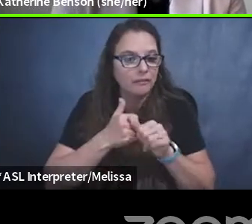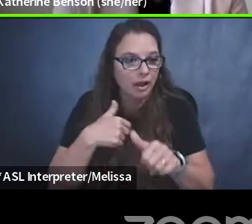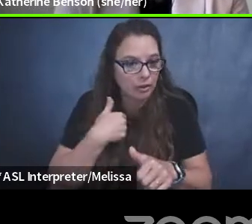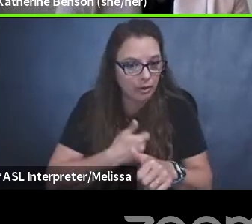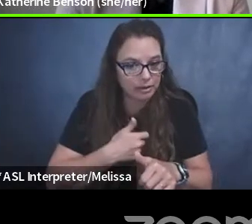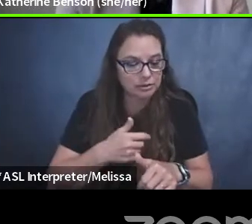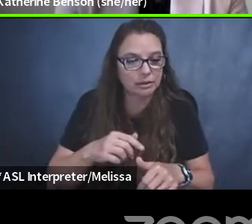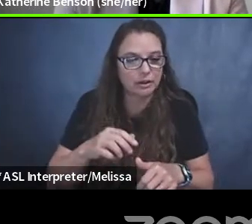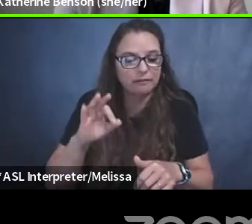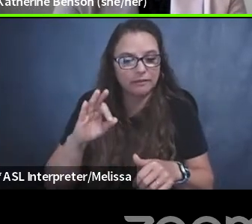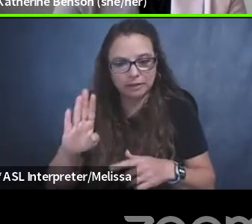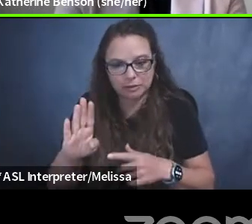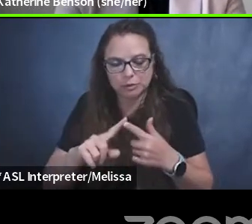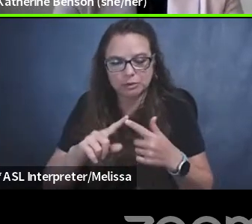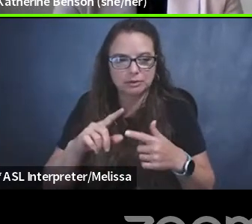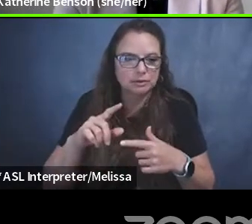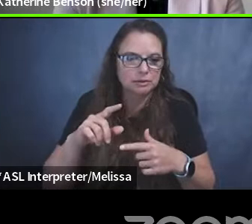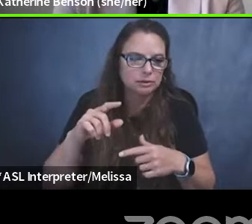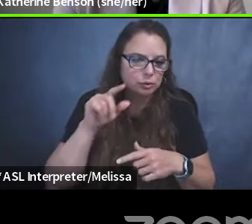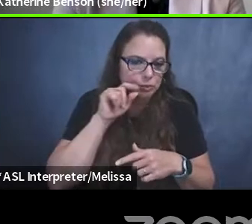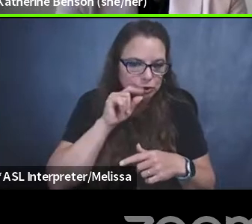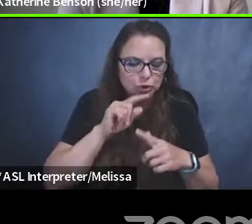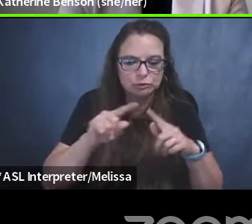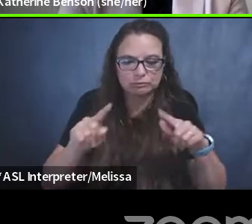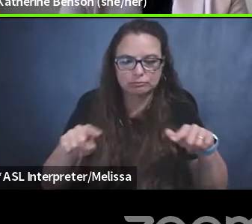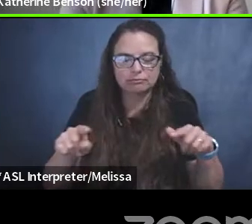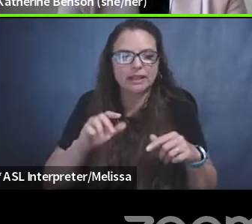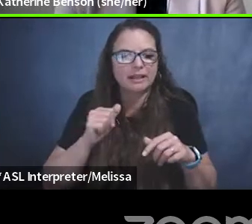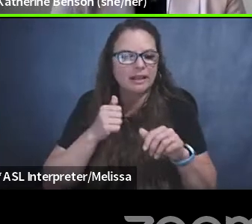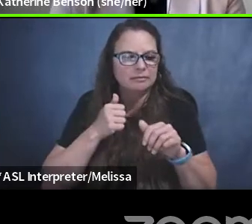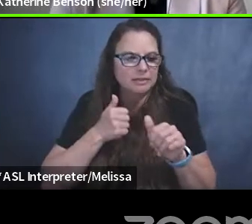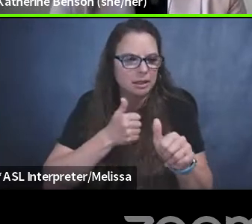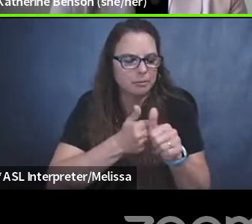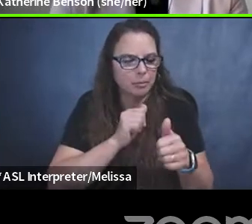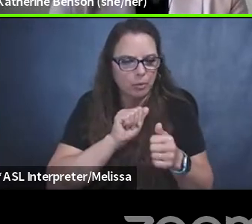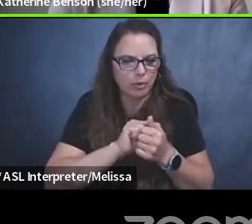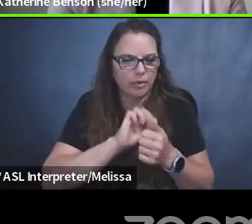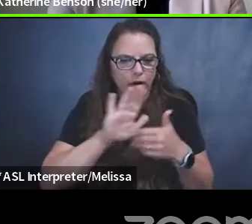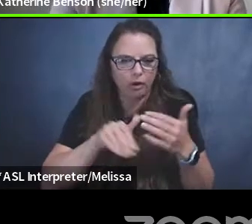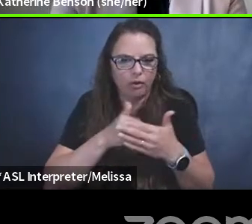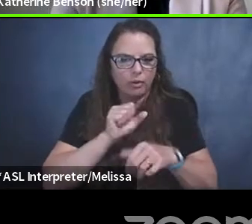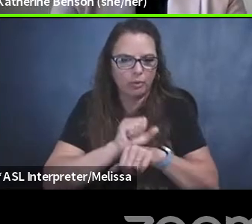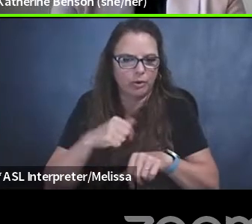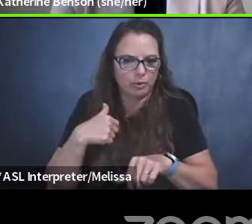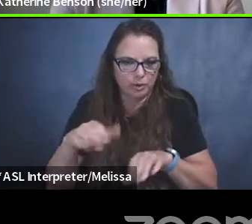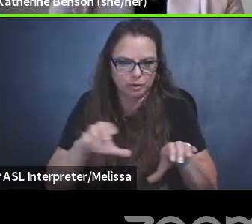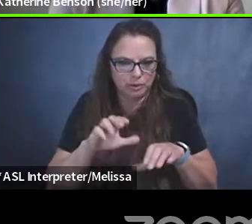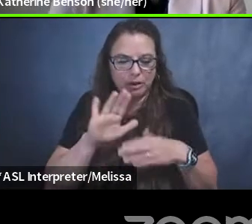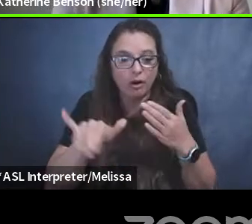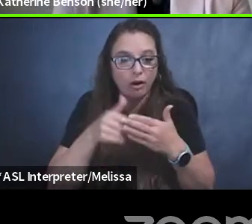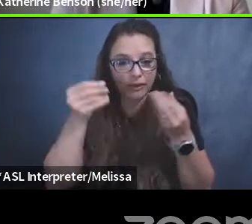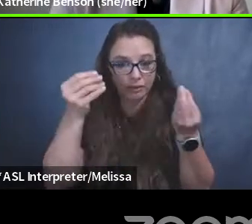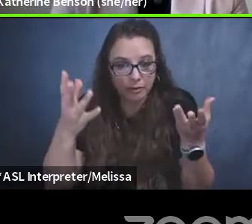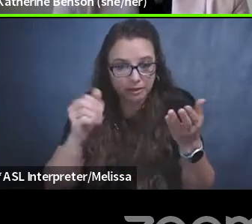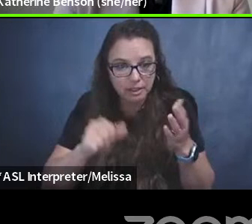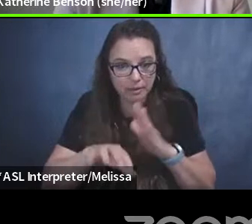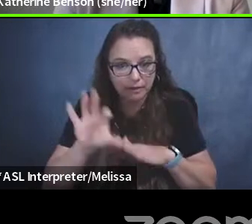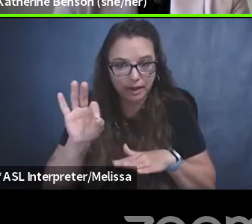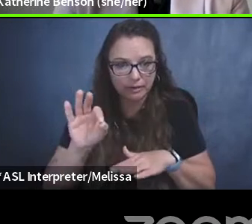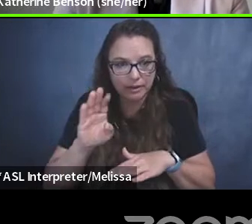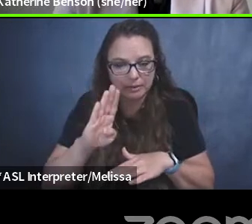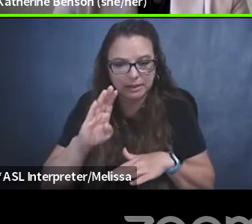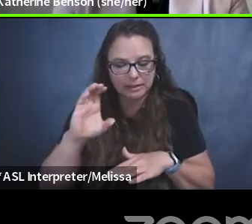for our email list where you can stay informed about all our programming and all the work that we're doing. All of the information can be found at